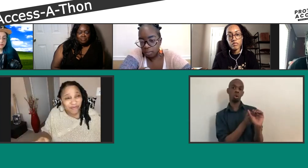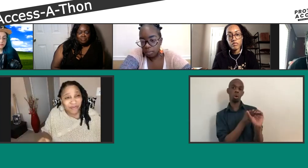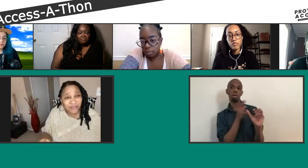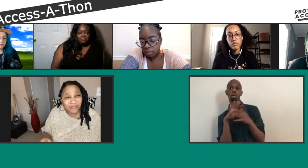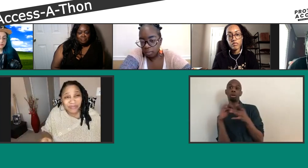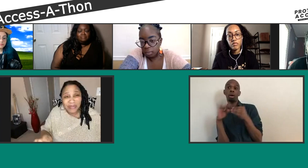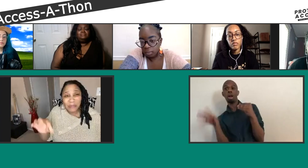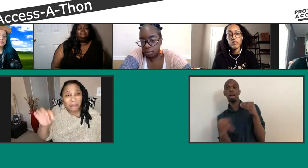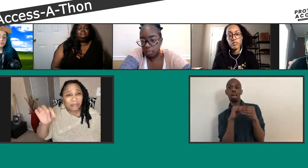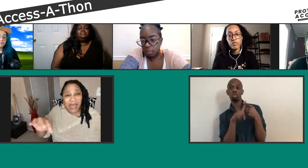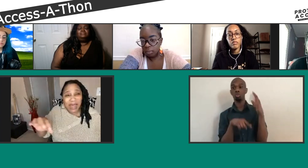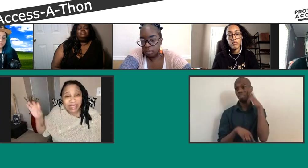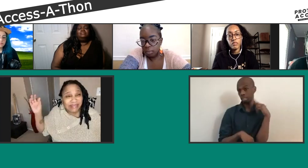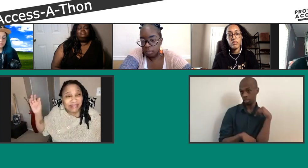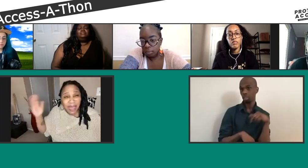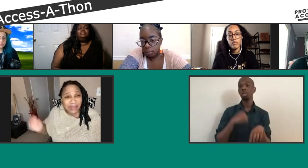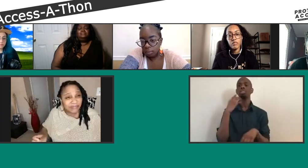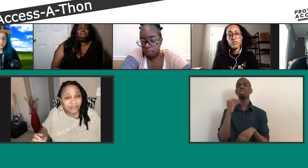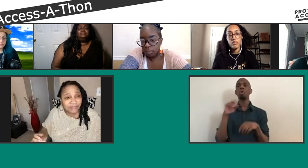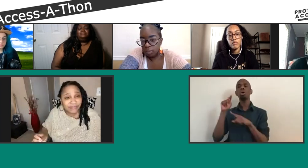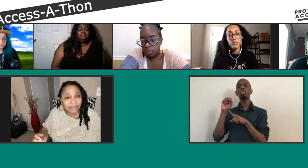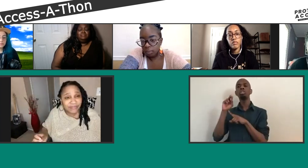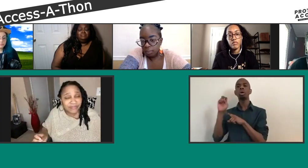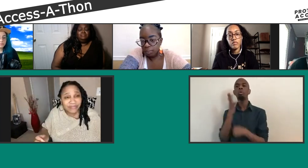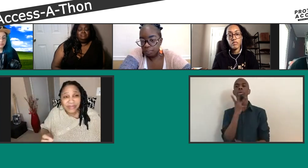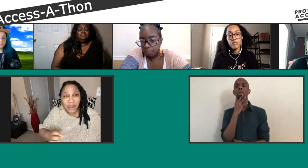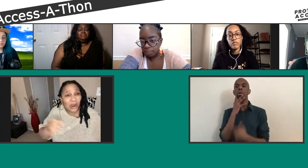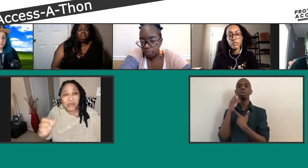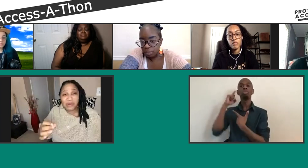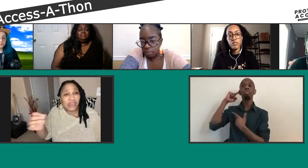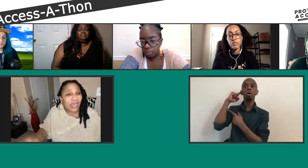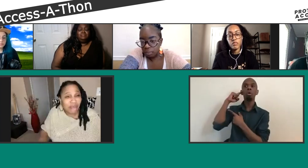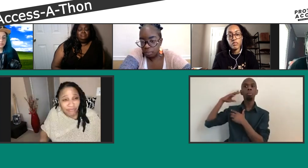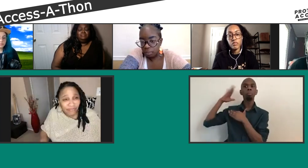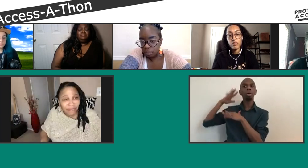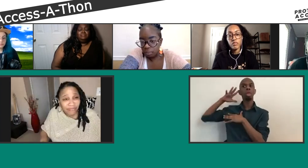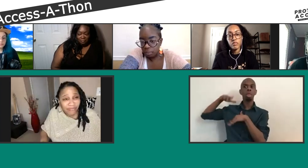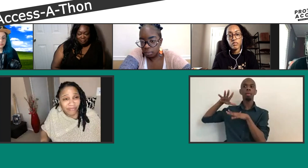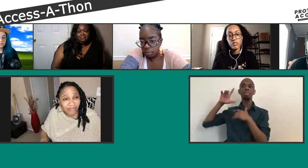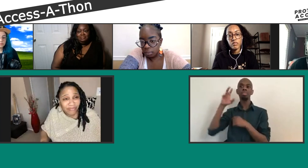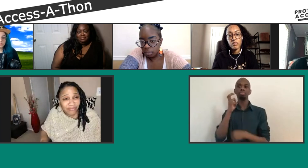deaf, blind spot. Are you deaf?